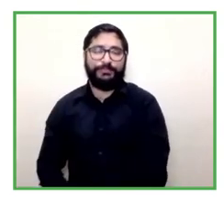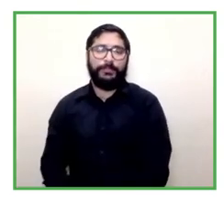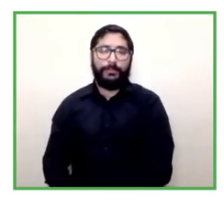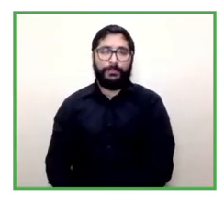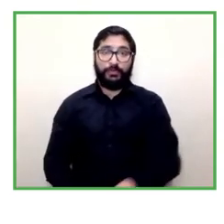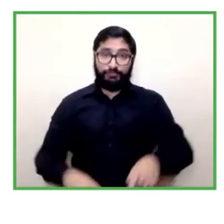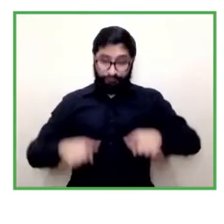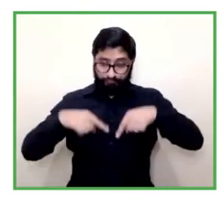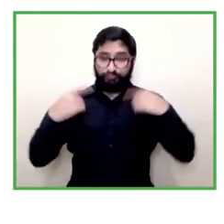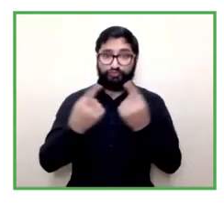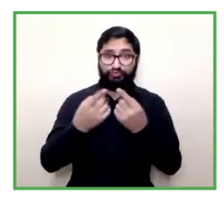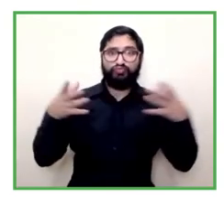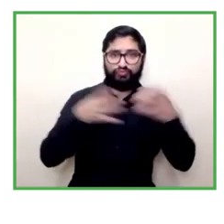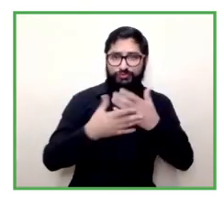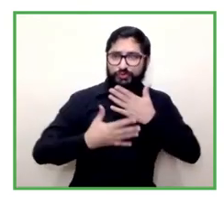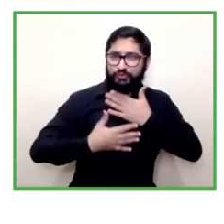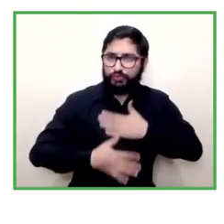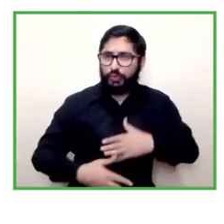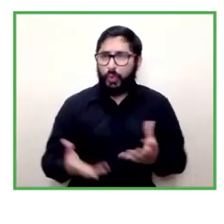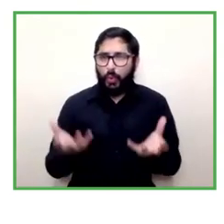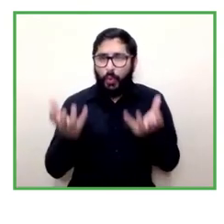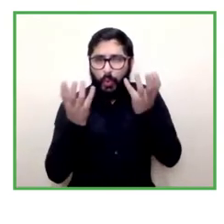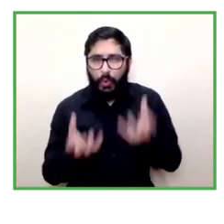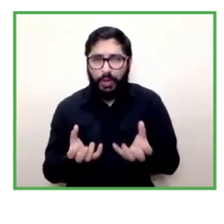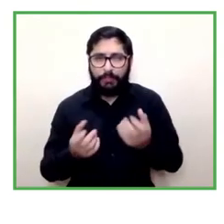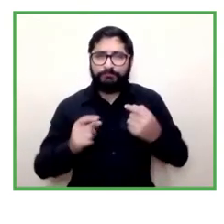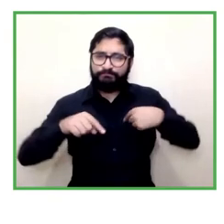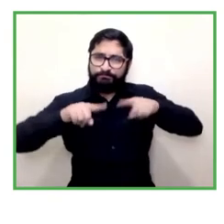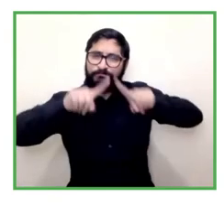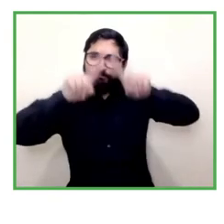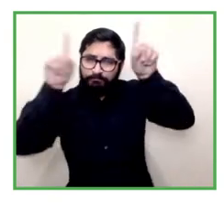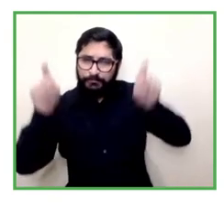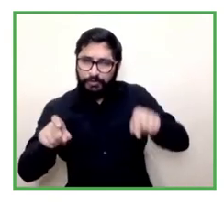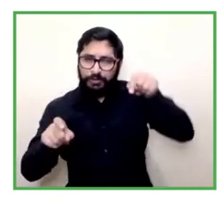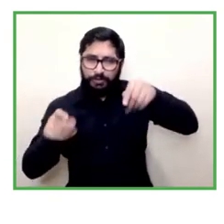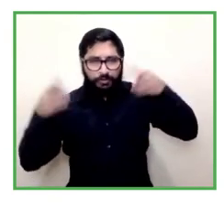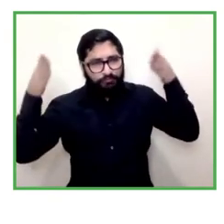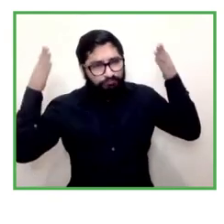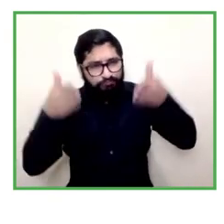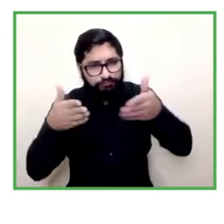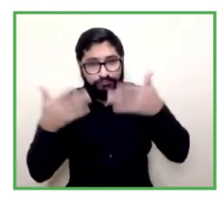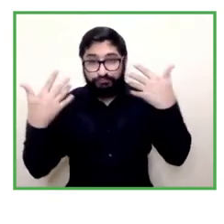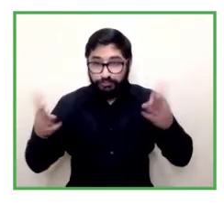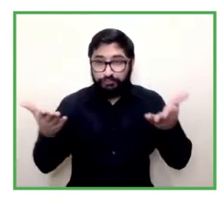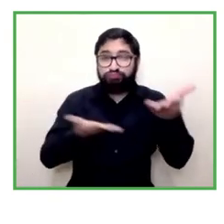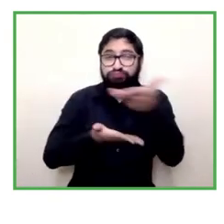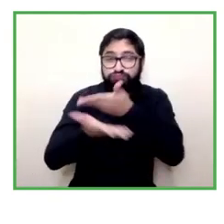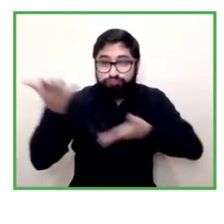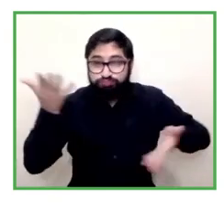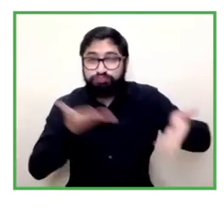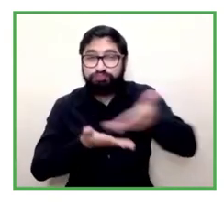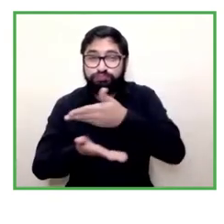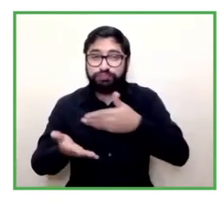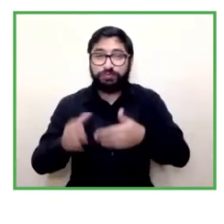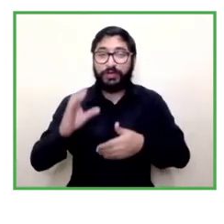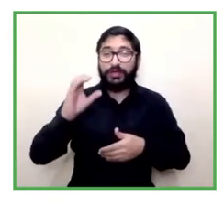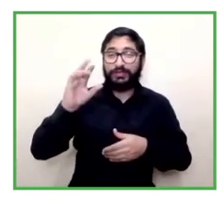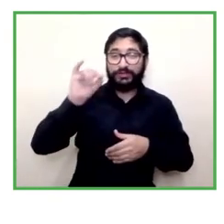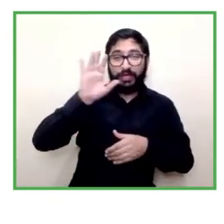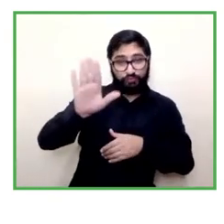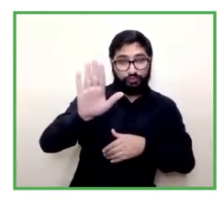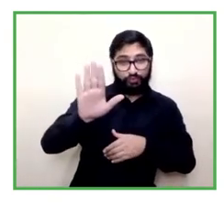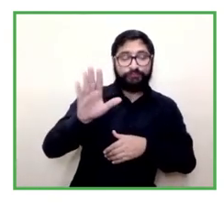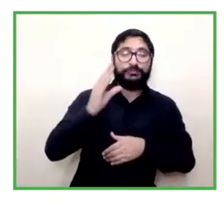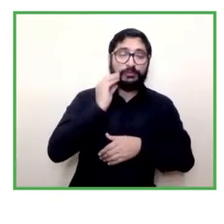we are slowly making progress but putting it right in the center of this conversation as